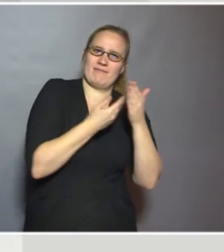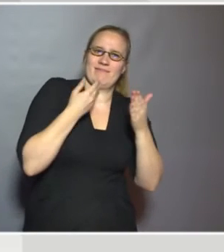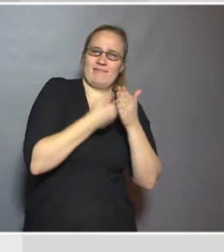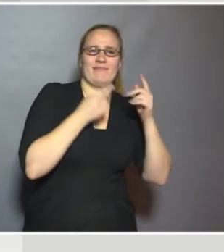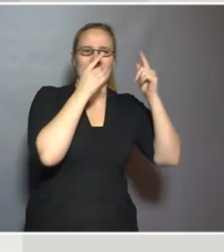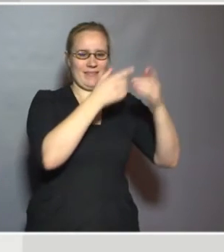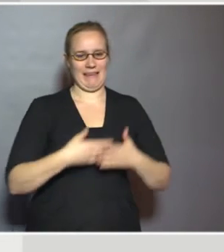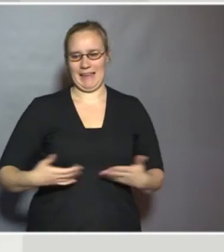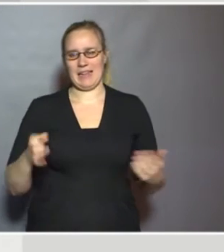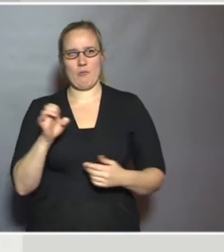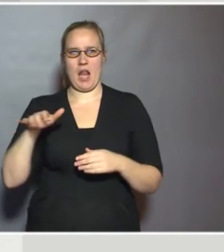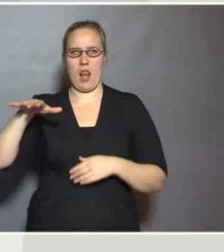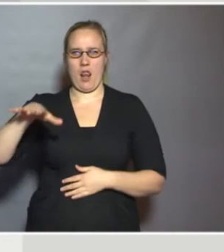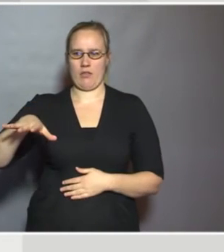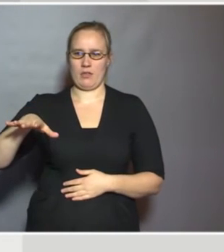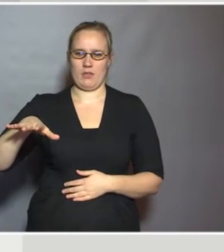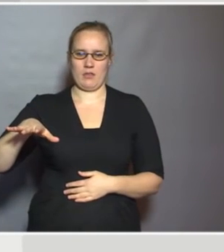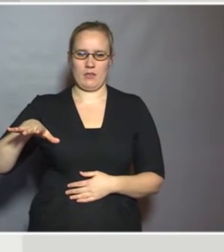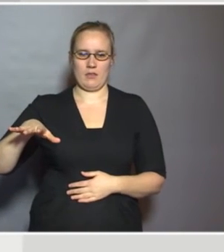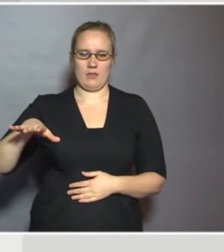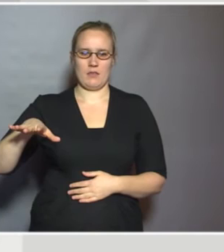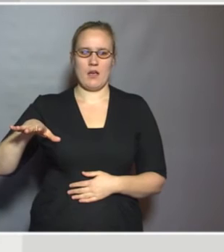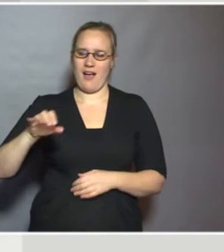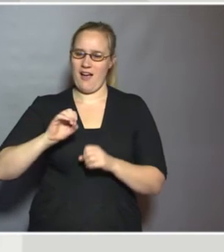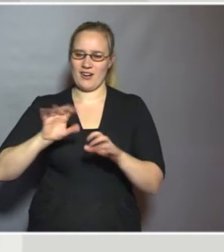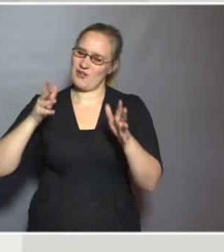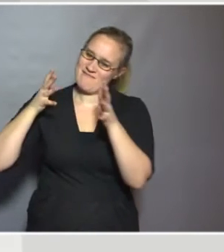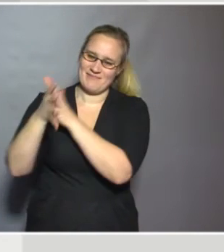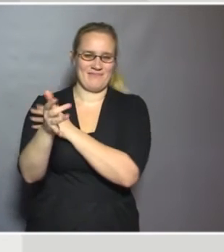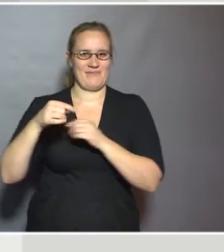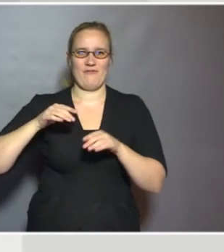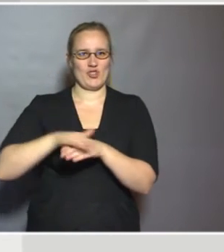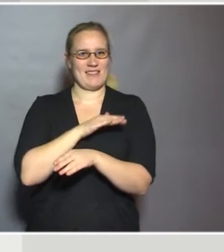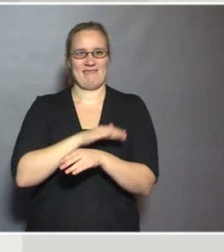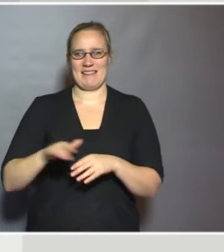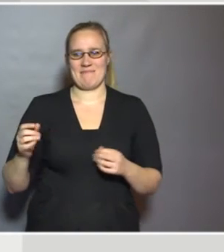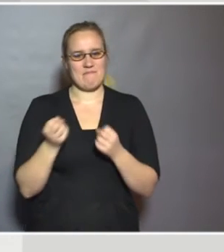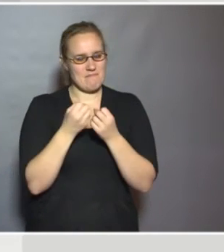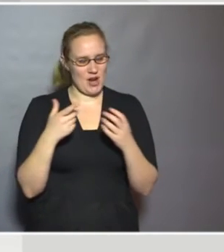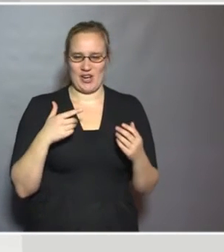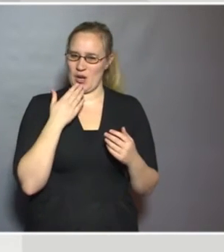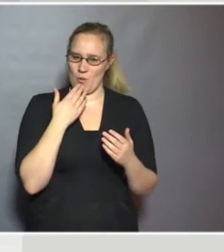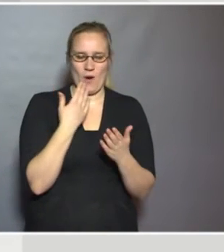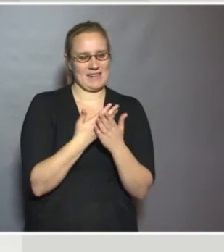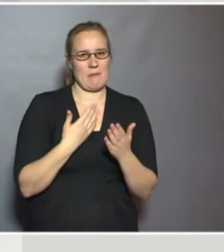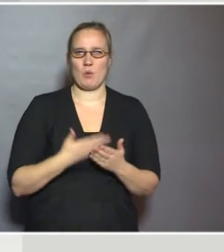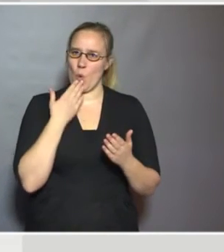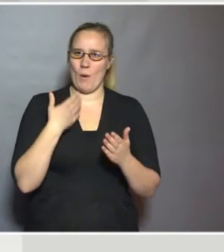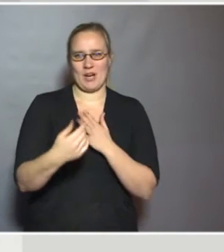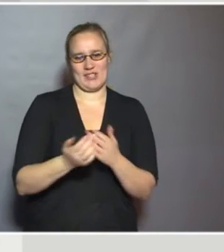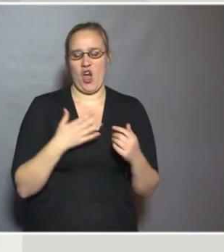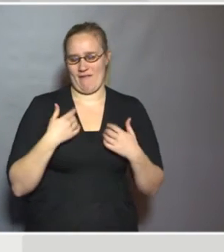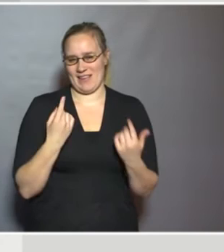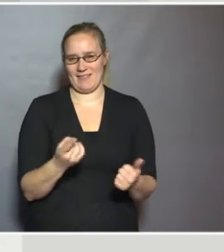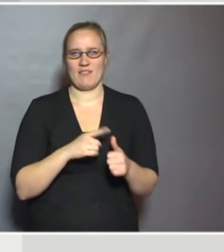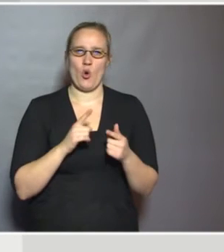No European country has achieved this fully. There are lots of examples of good practice. There are